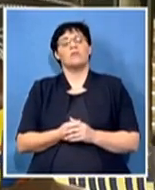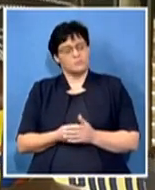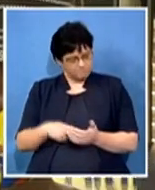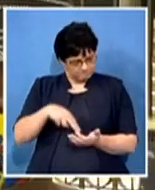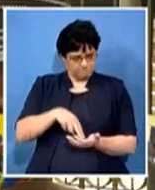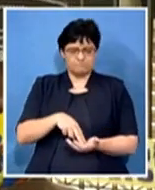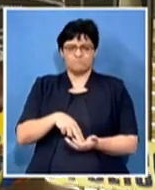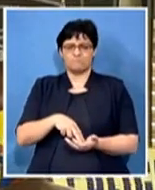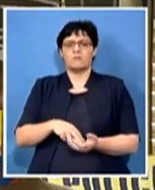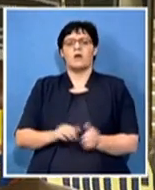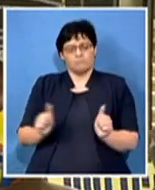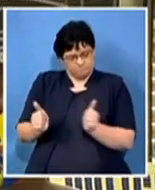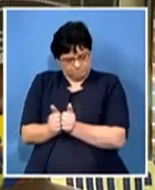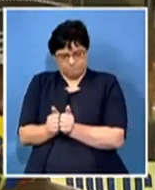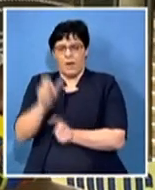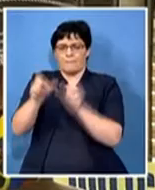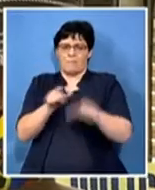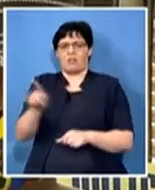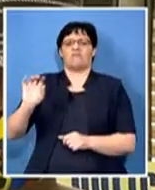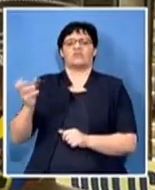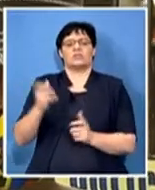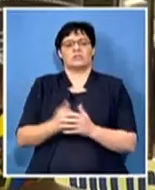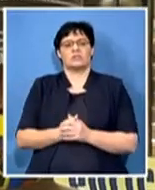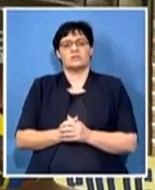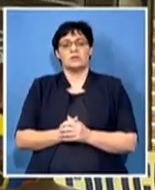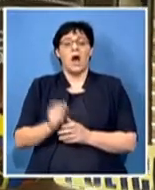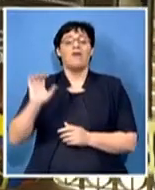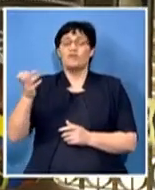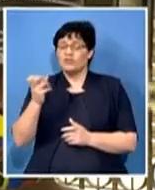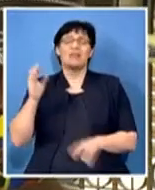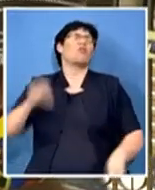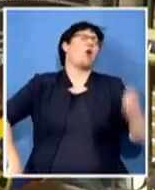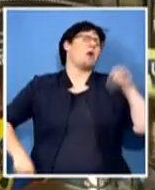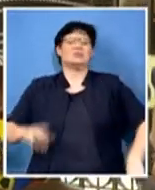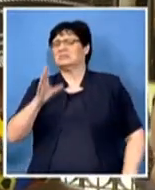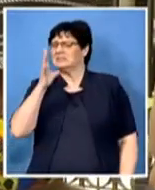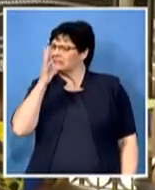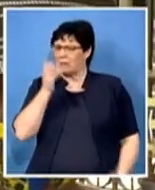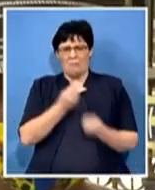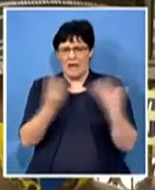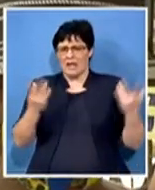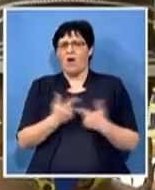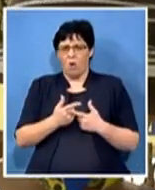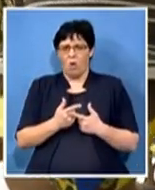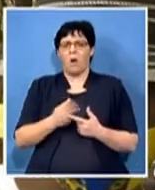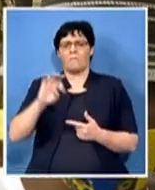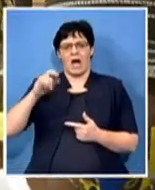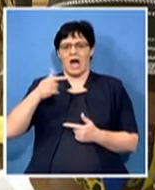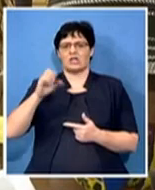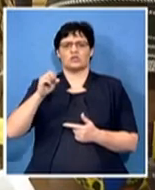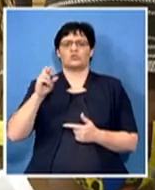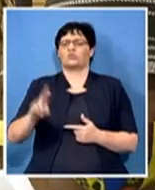has been a paradise of corruption for a long time under the leadership of Mukhejo. Now we believe that the time has come